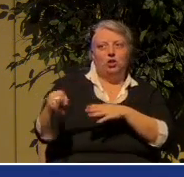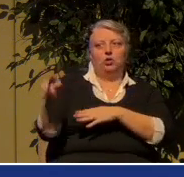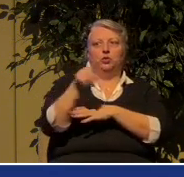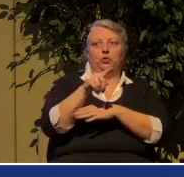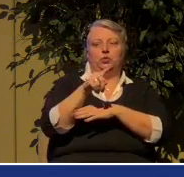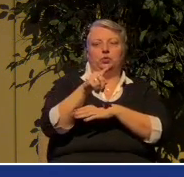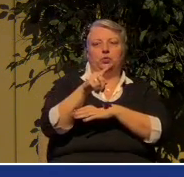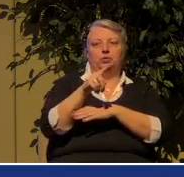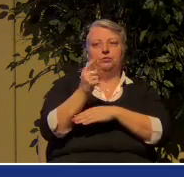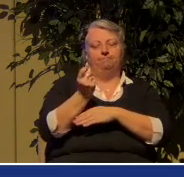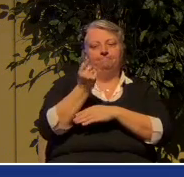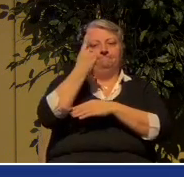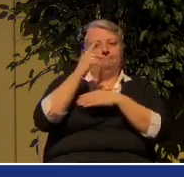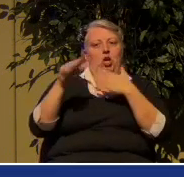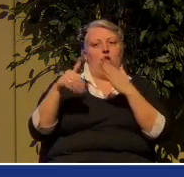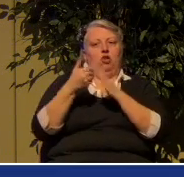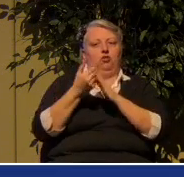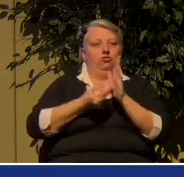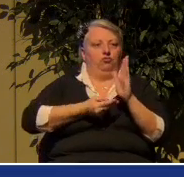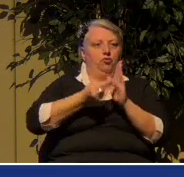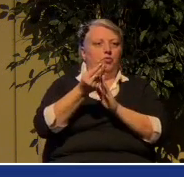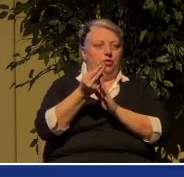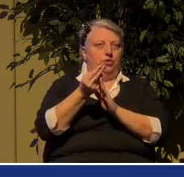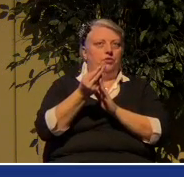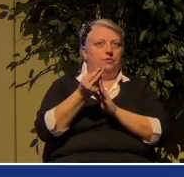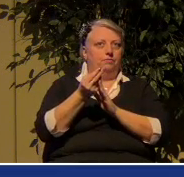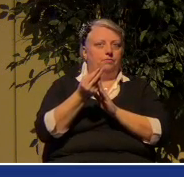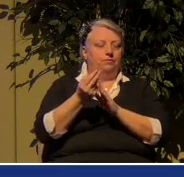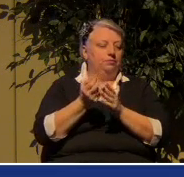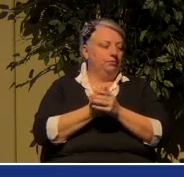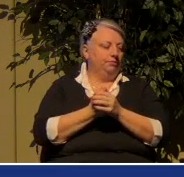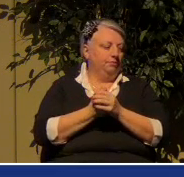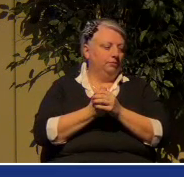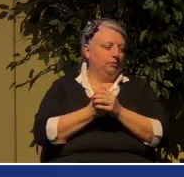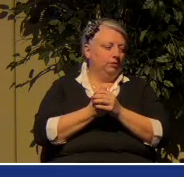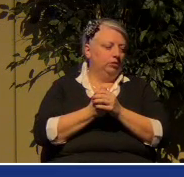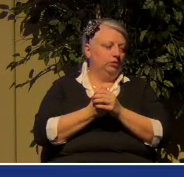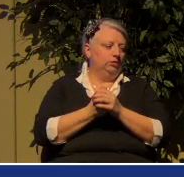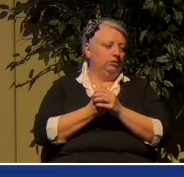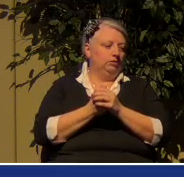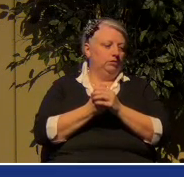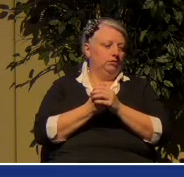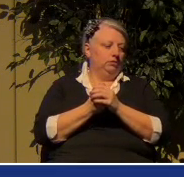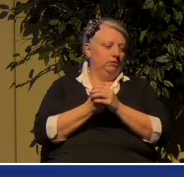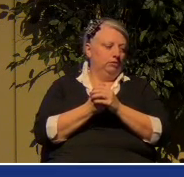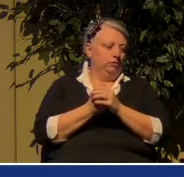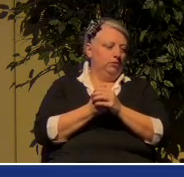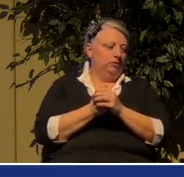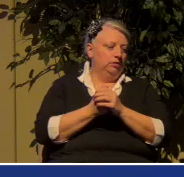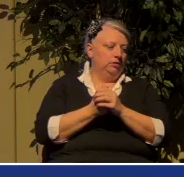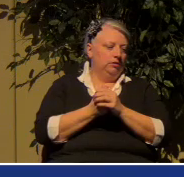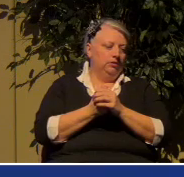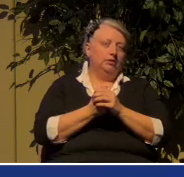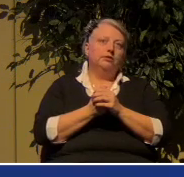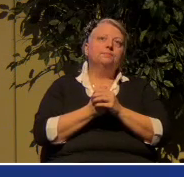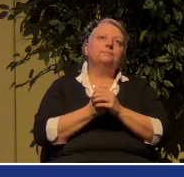into all truth. Let me pursue that just a little bit further.